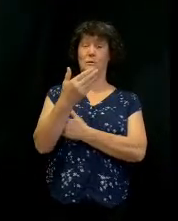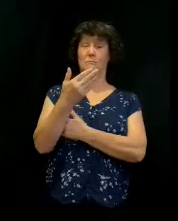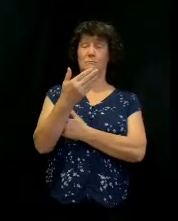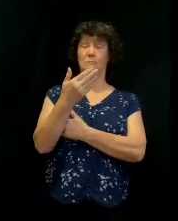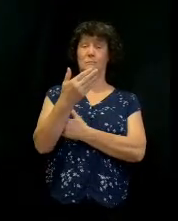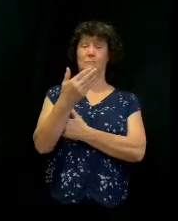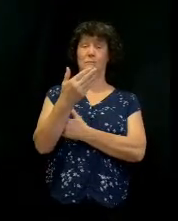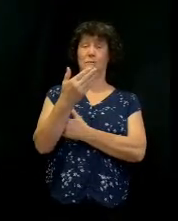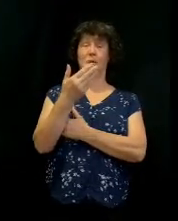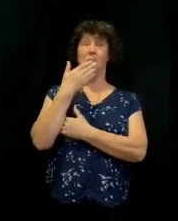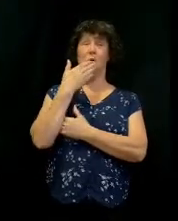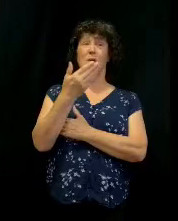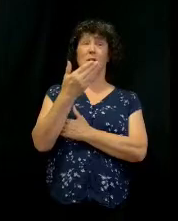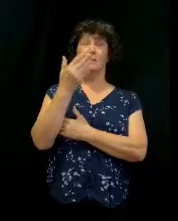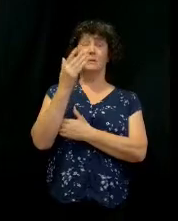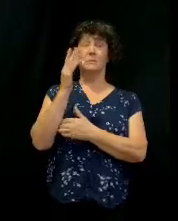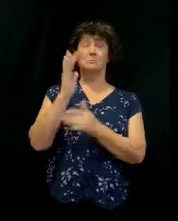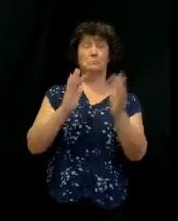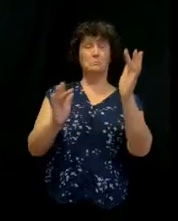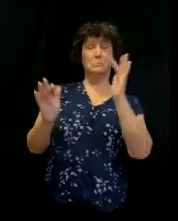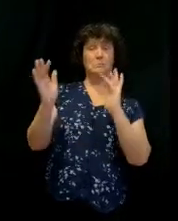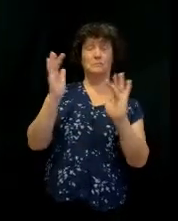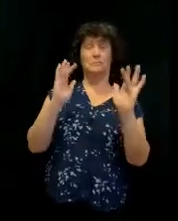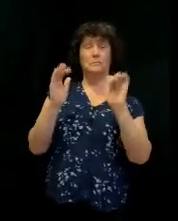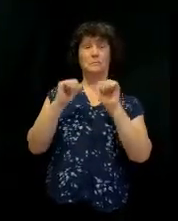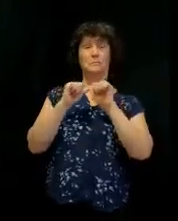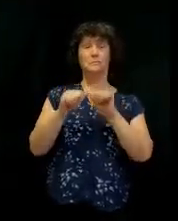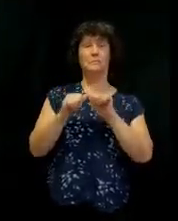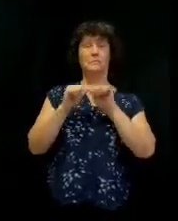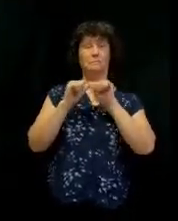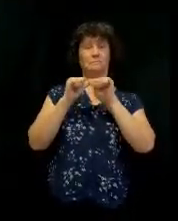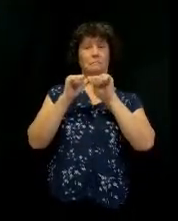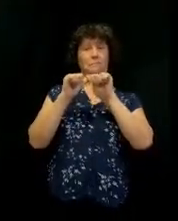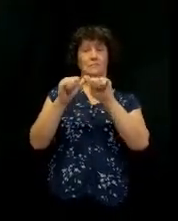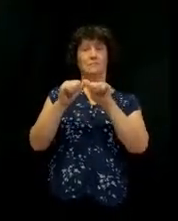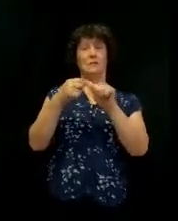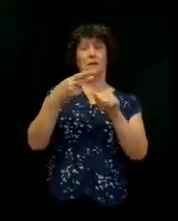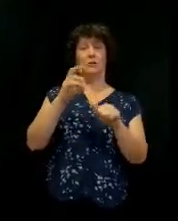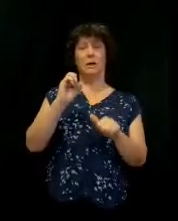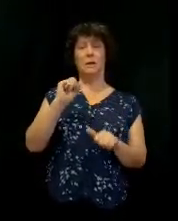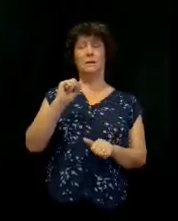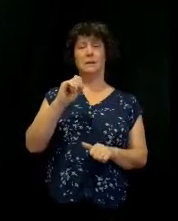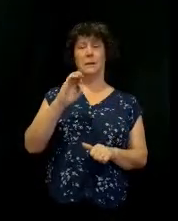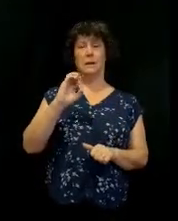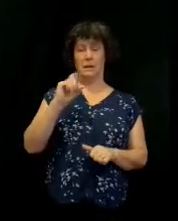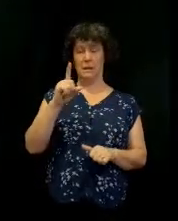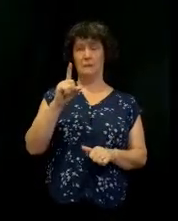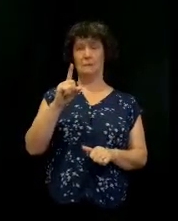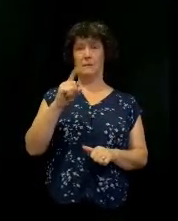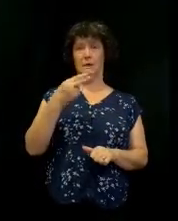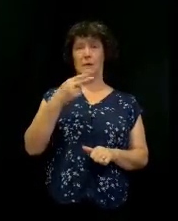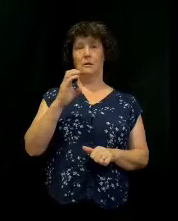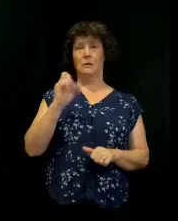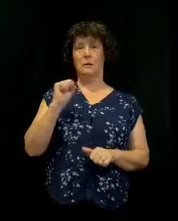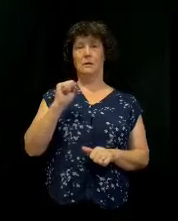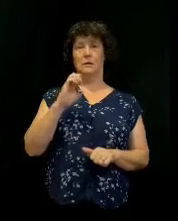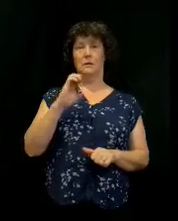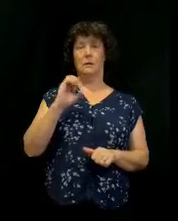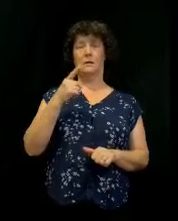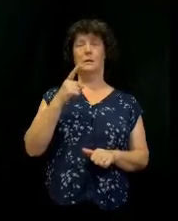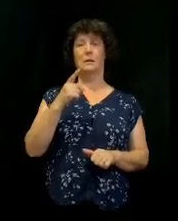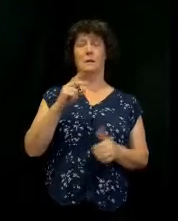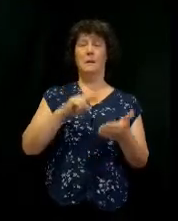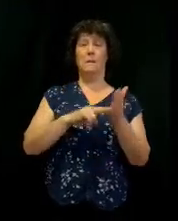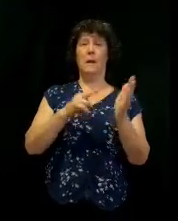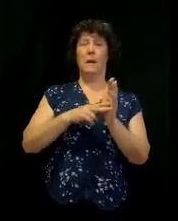It says for he's good, and his mercy, his hesed, H-E-S-E-D, it's a word that means loyal love,